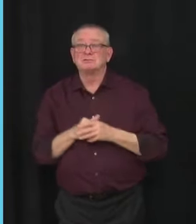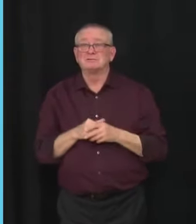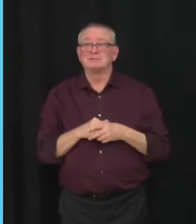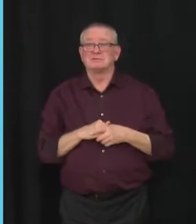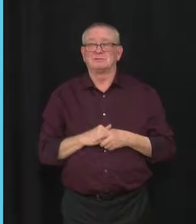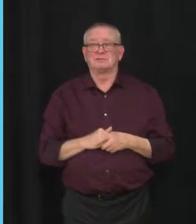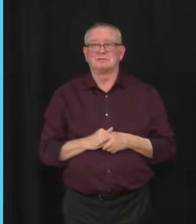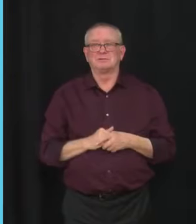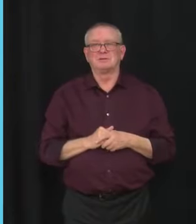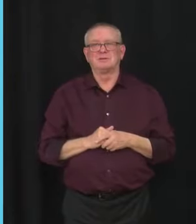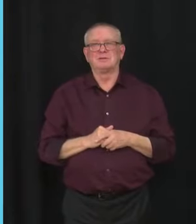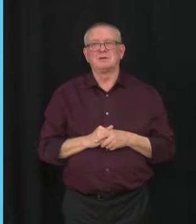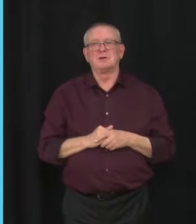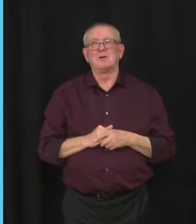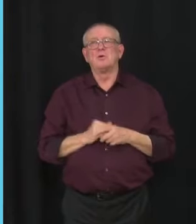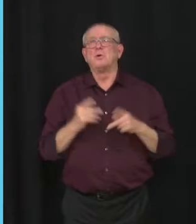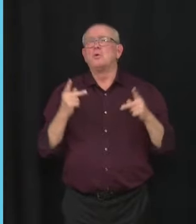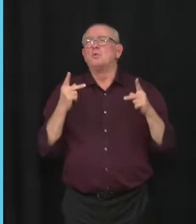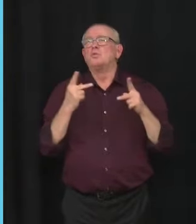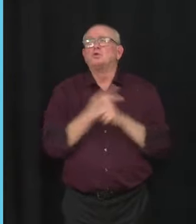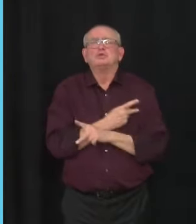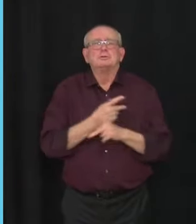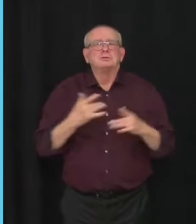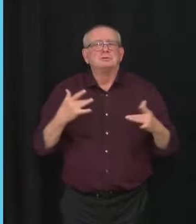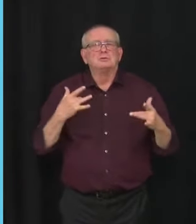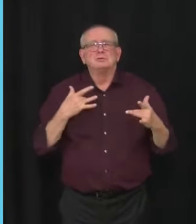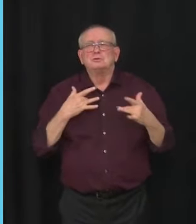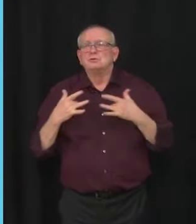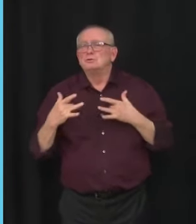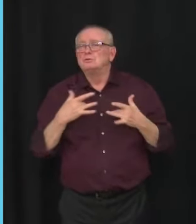much greater concern in terms of health care pressure comes from adults.